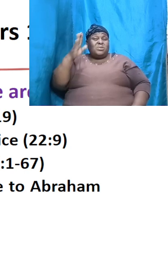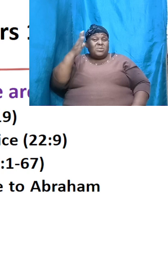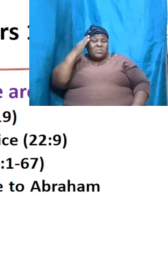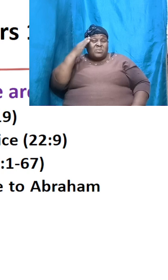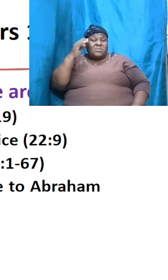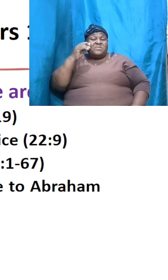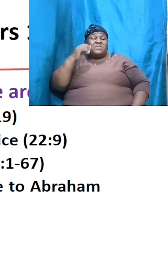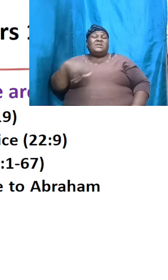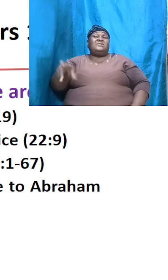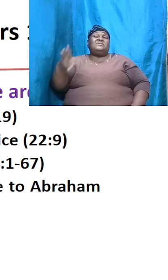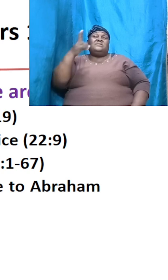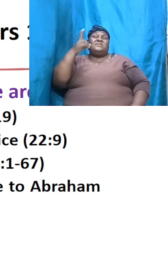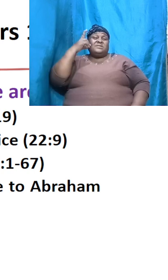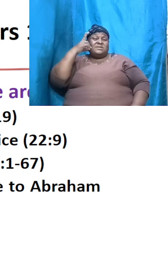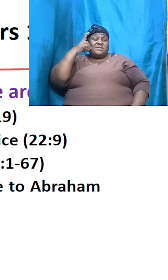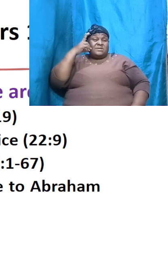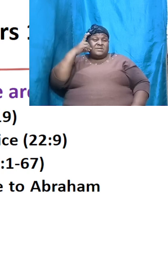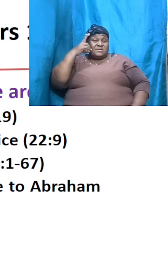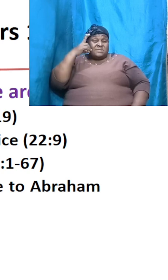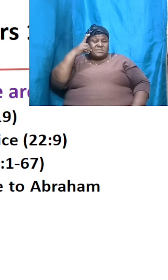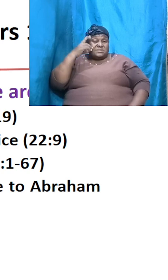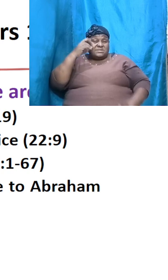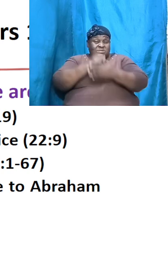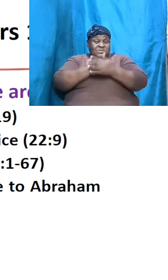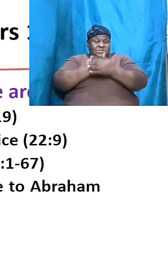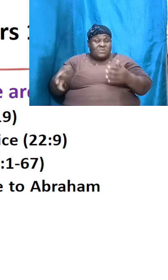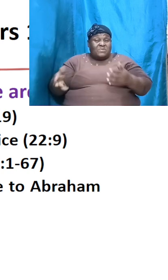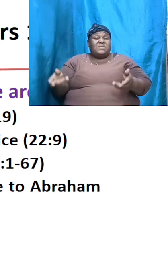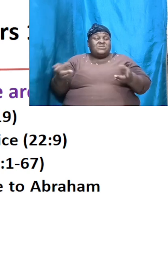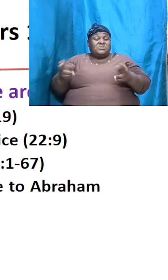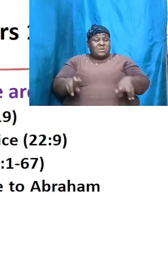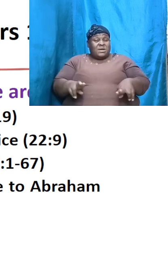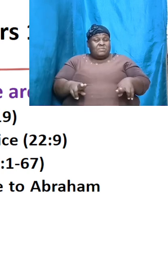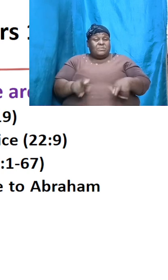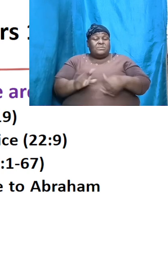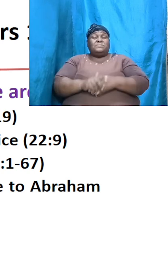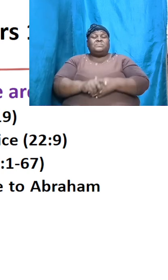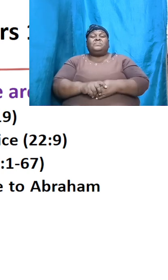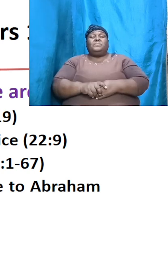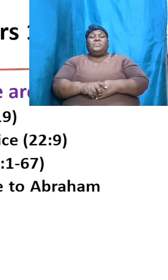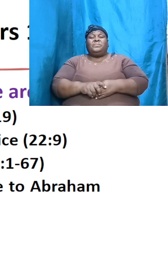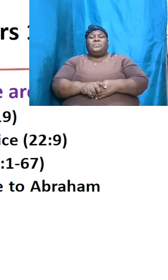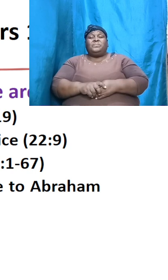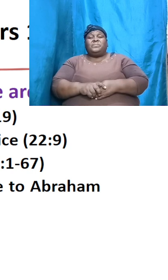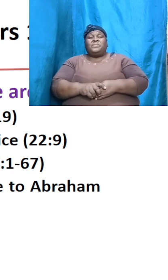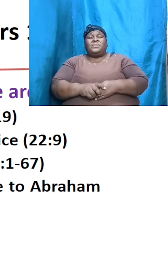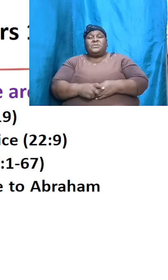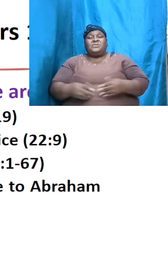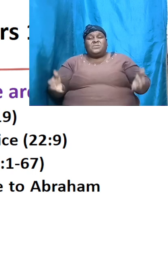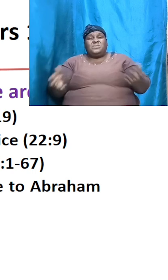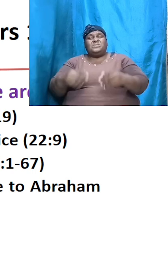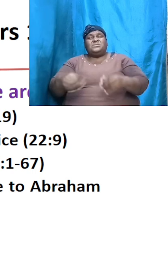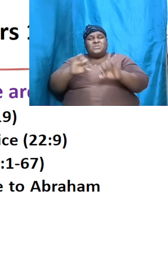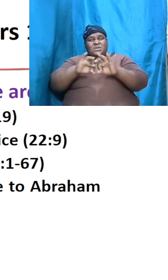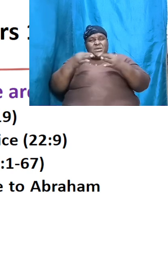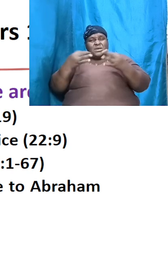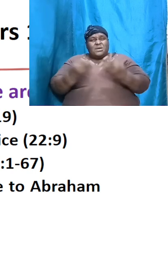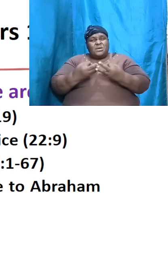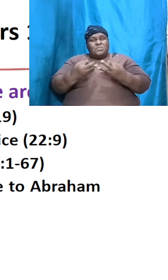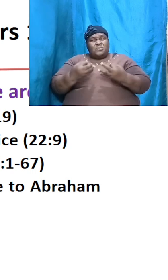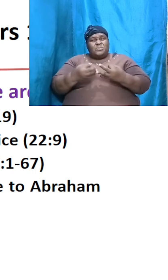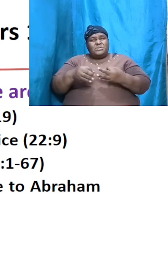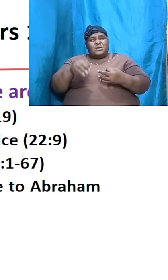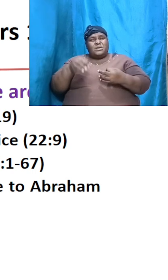I want us to understand that so God is like that so here are some important points in Isaac's life and they all